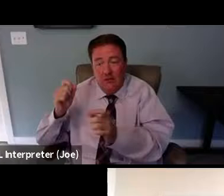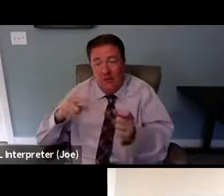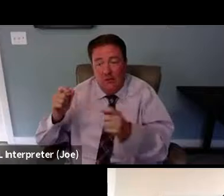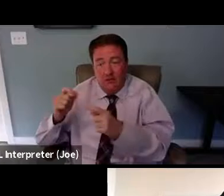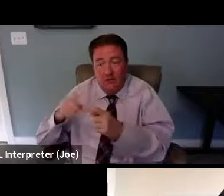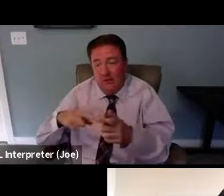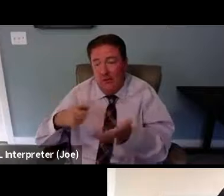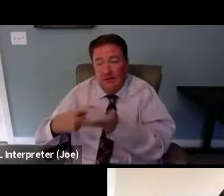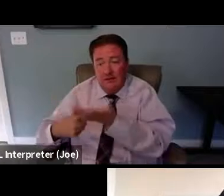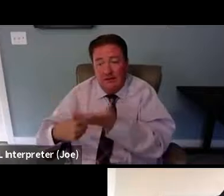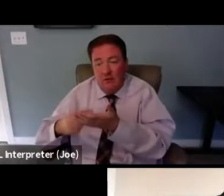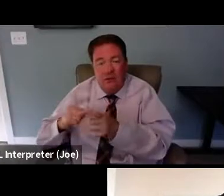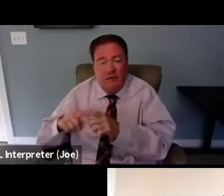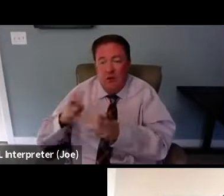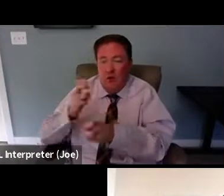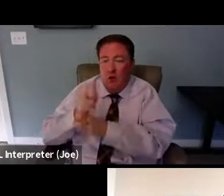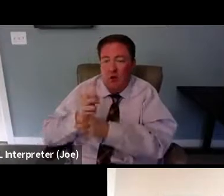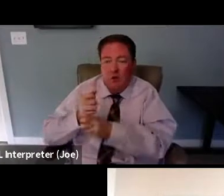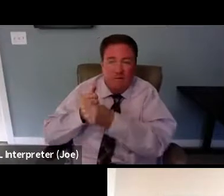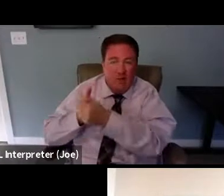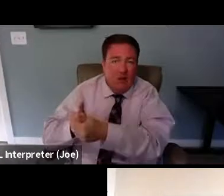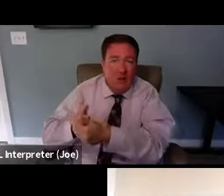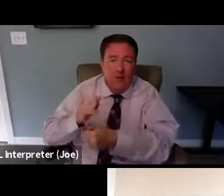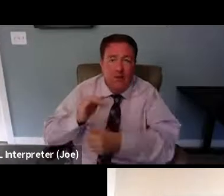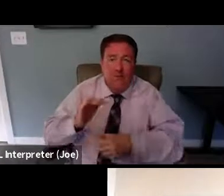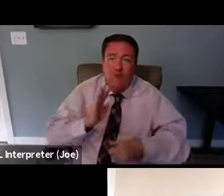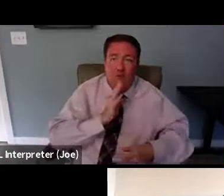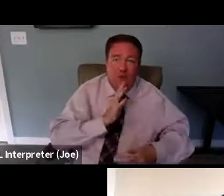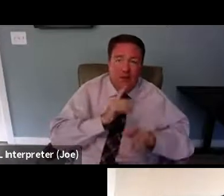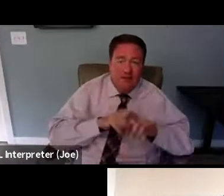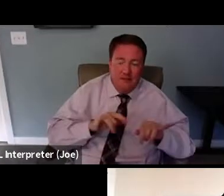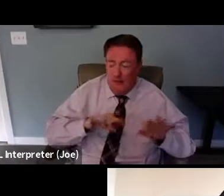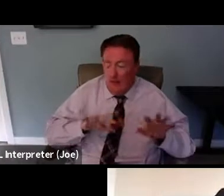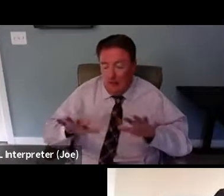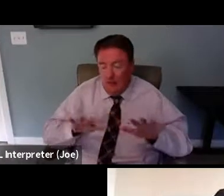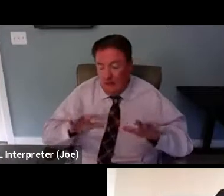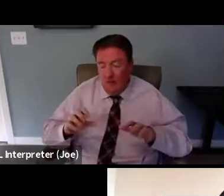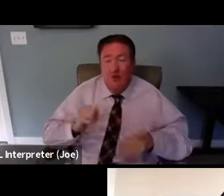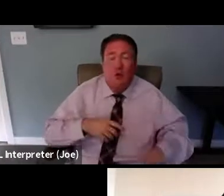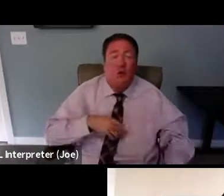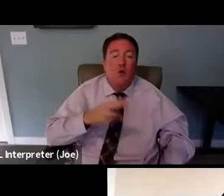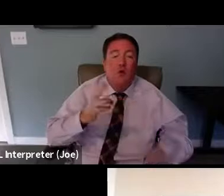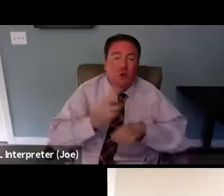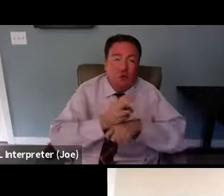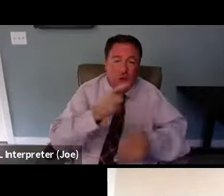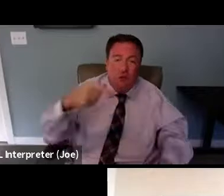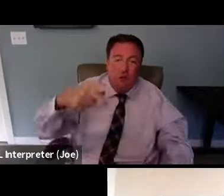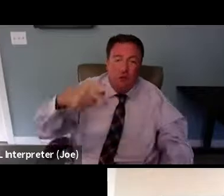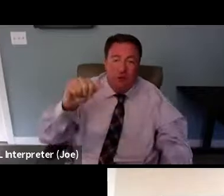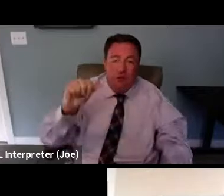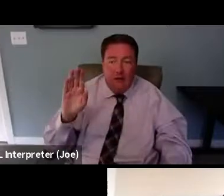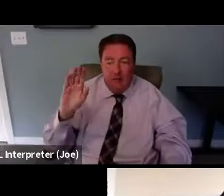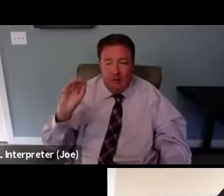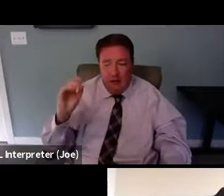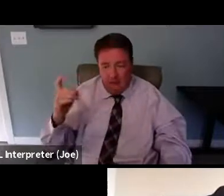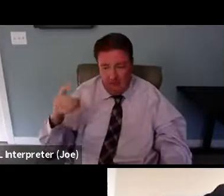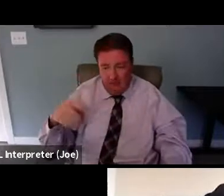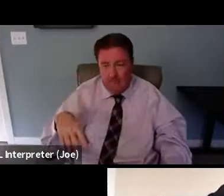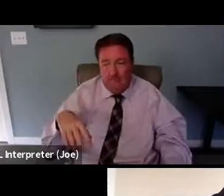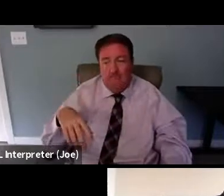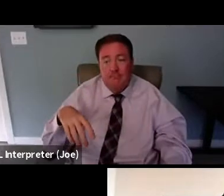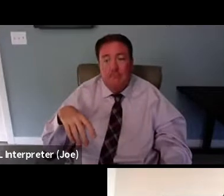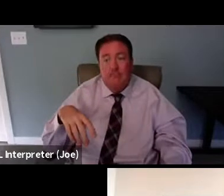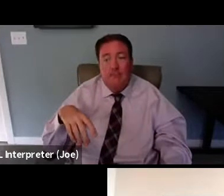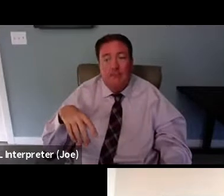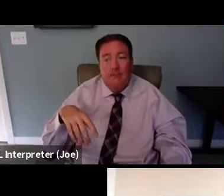yourself, it's really hard to follow from our end. So please submit your questions to the Q&A box and we'll either address them as we go along or turn to any we didn't